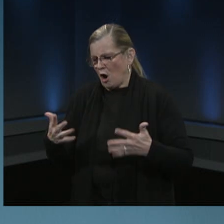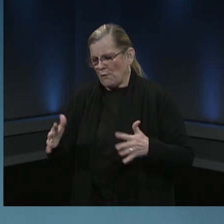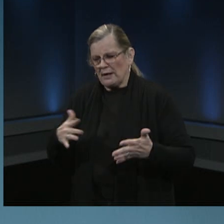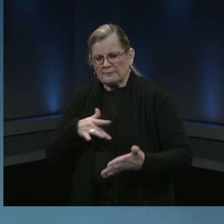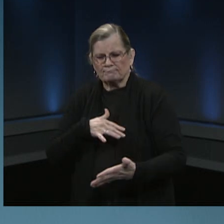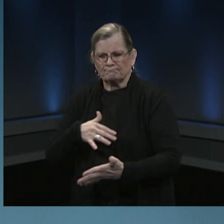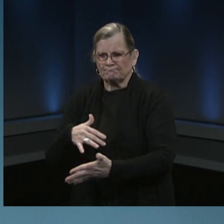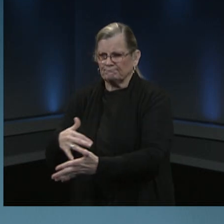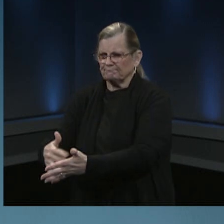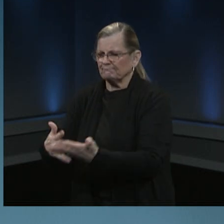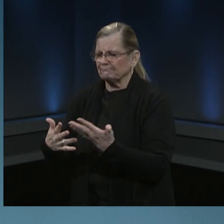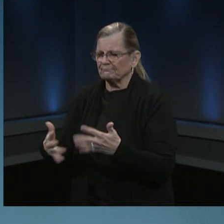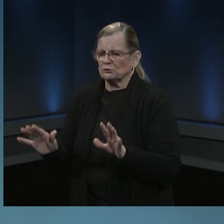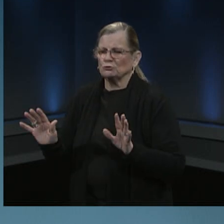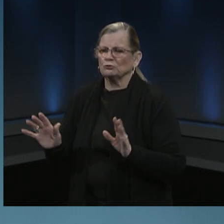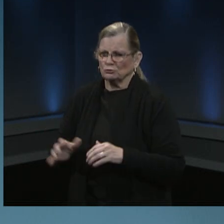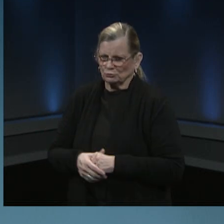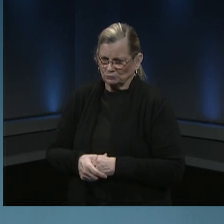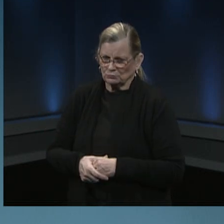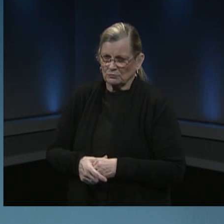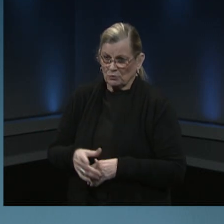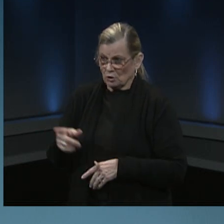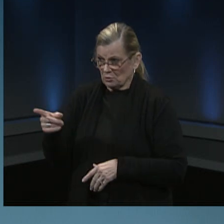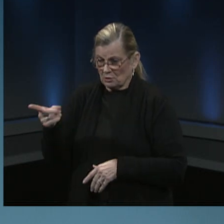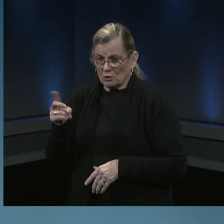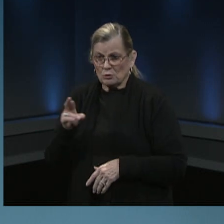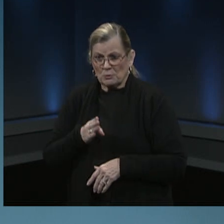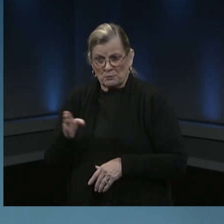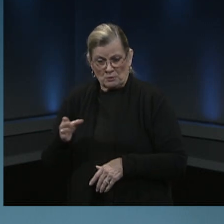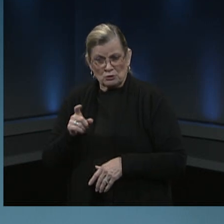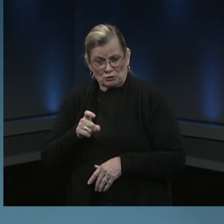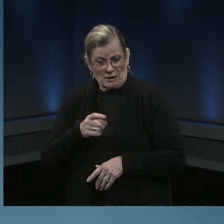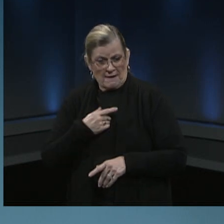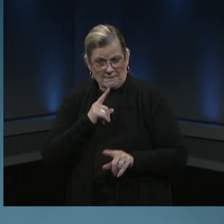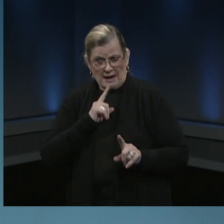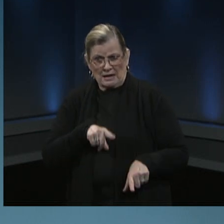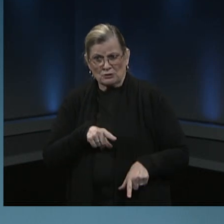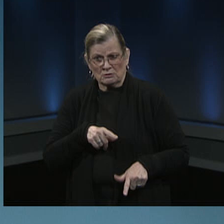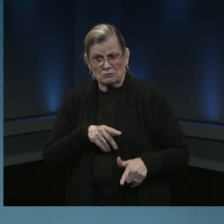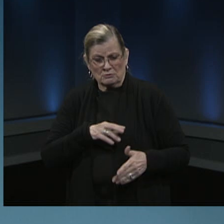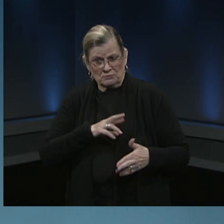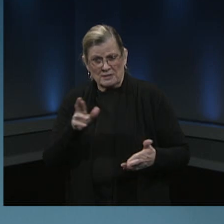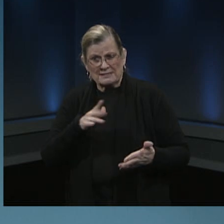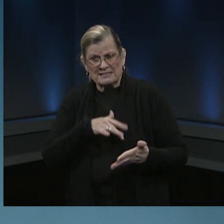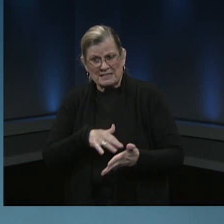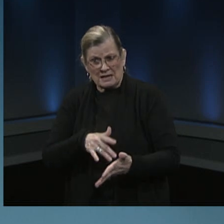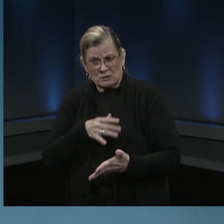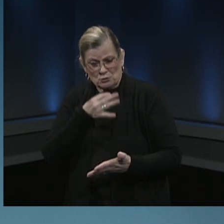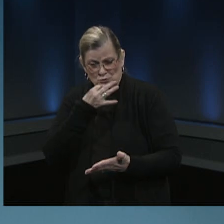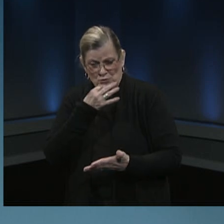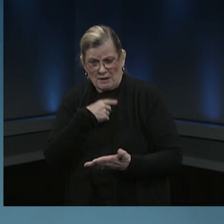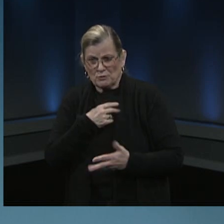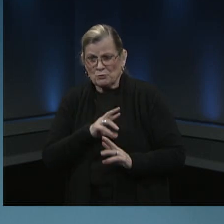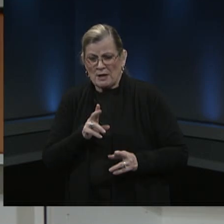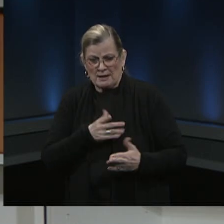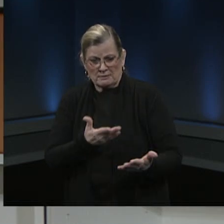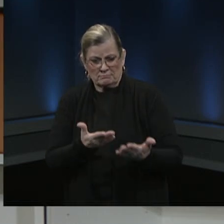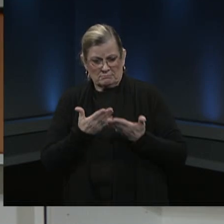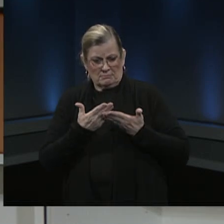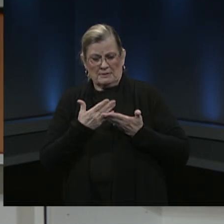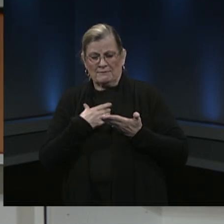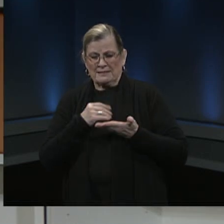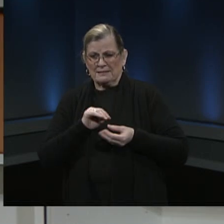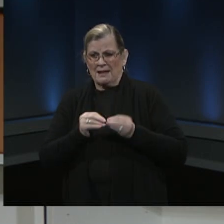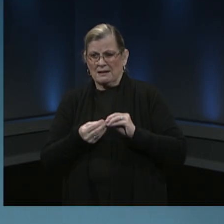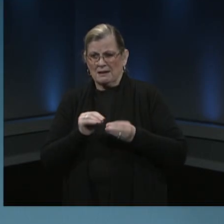good so we think we will have a medical answer to that very question it's just some time away uh as we're just starting the vaccination